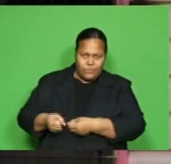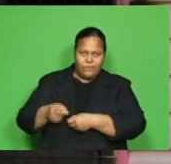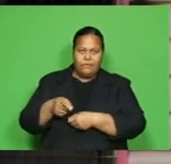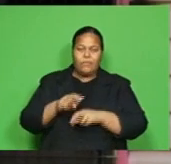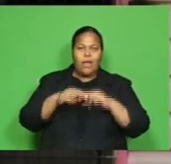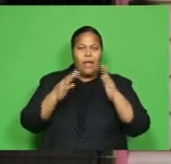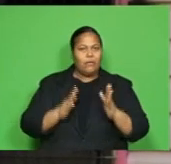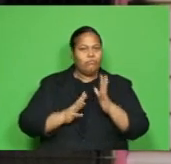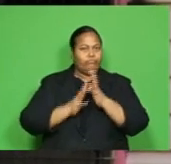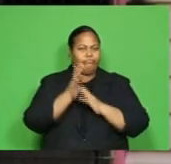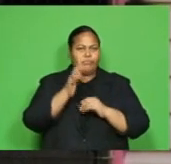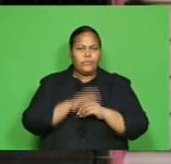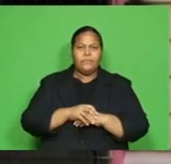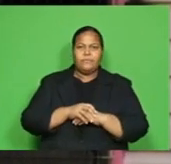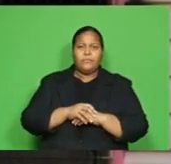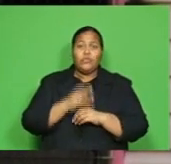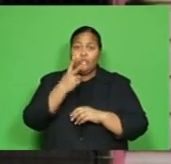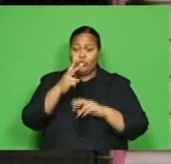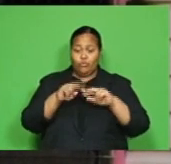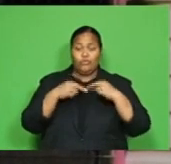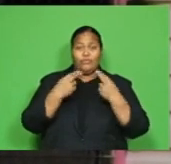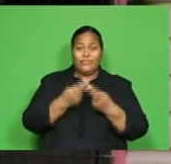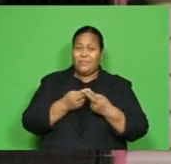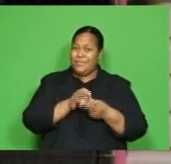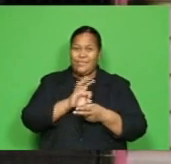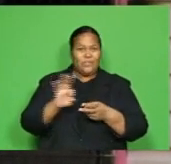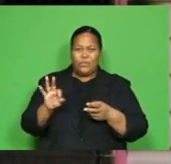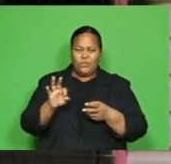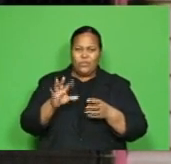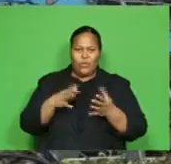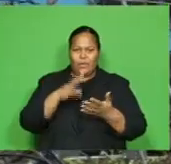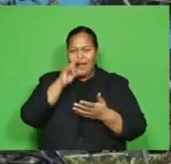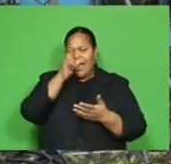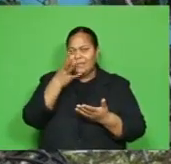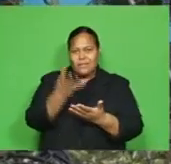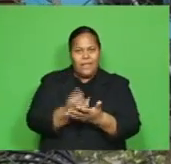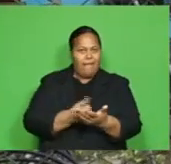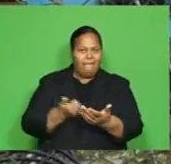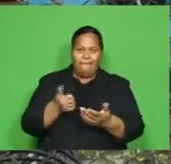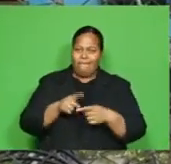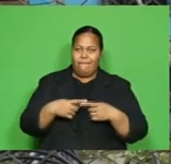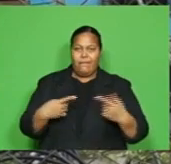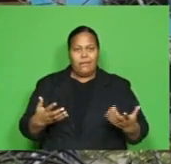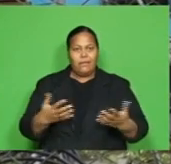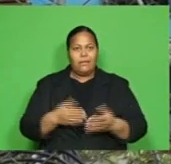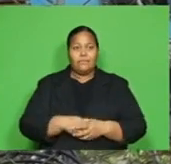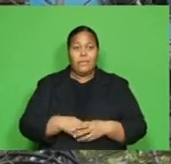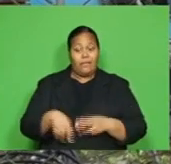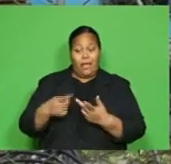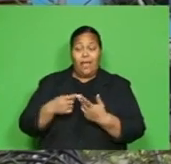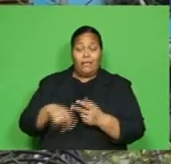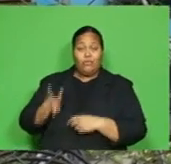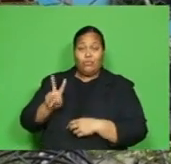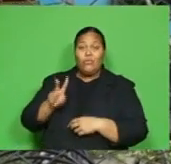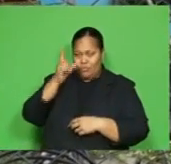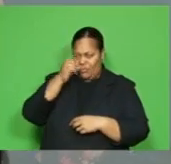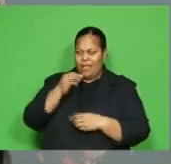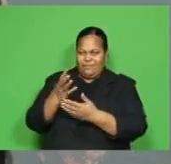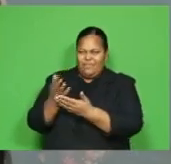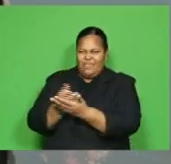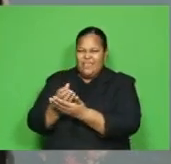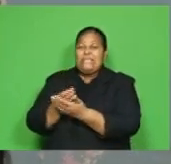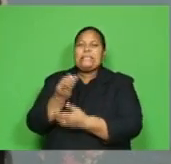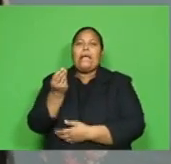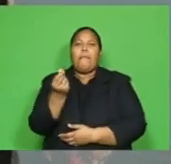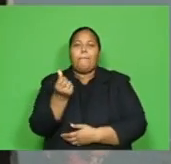According to eyewitnesses, two families were not able to save anything while the other two were able to save some of their household